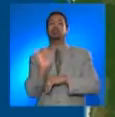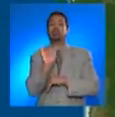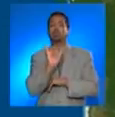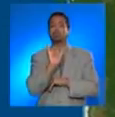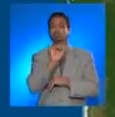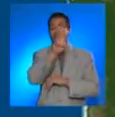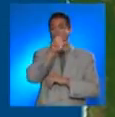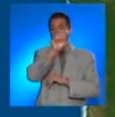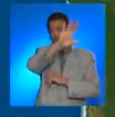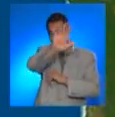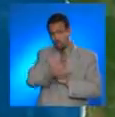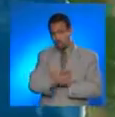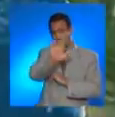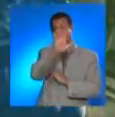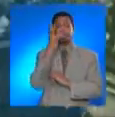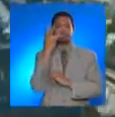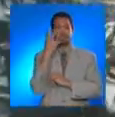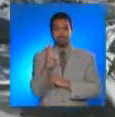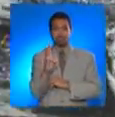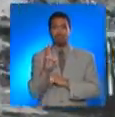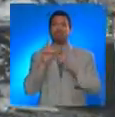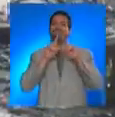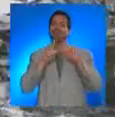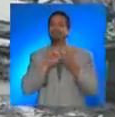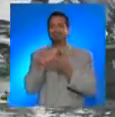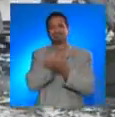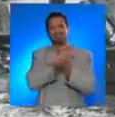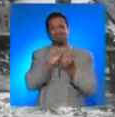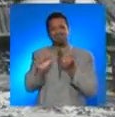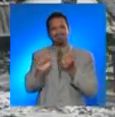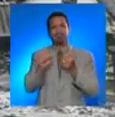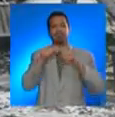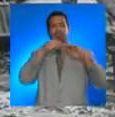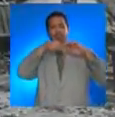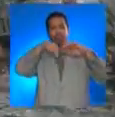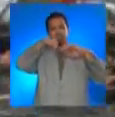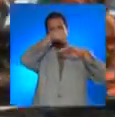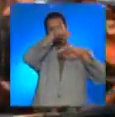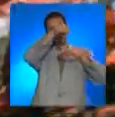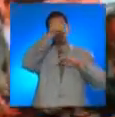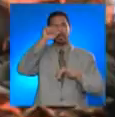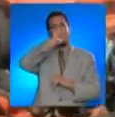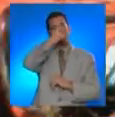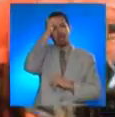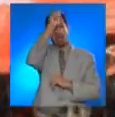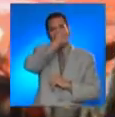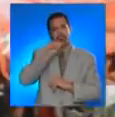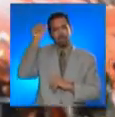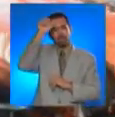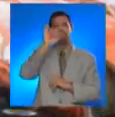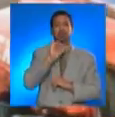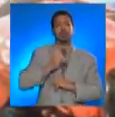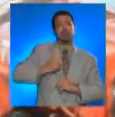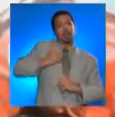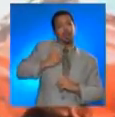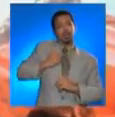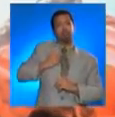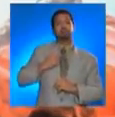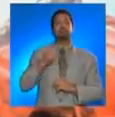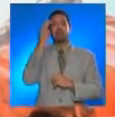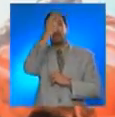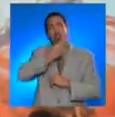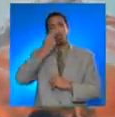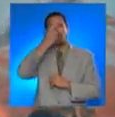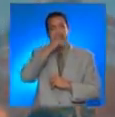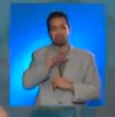123. There was also widespread damage along the shores of the Gulf of Alaska, British Columbia, Canada, and